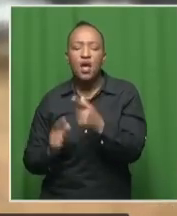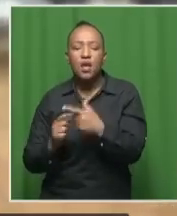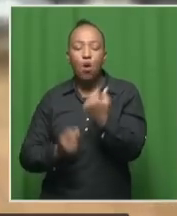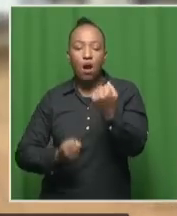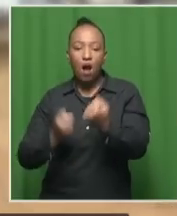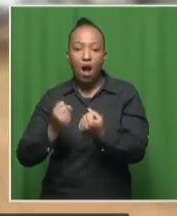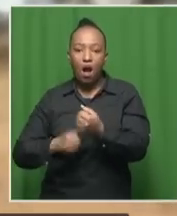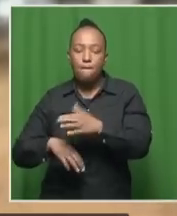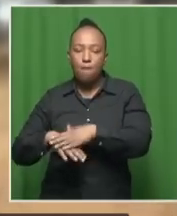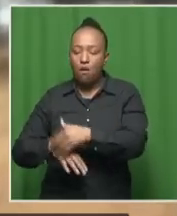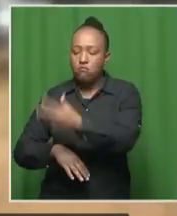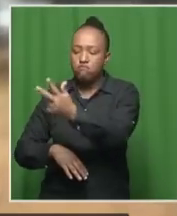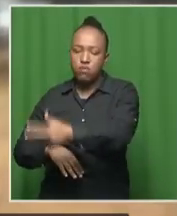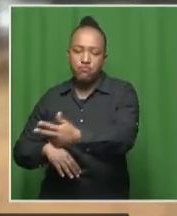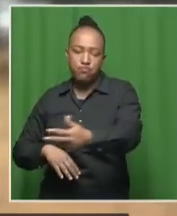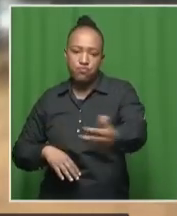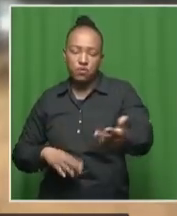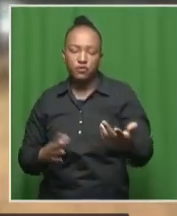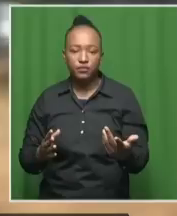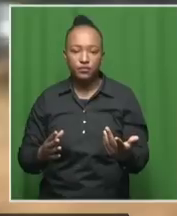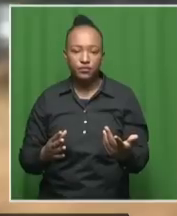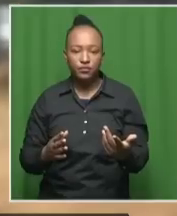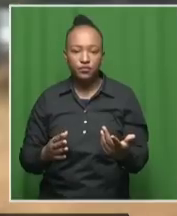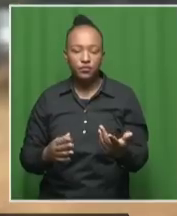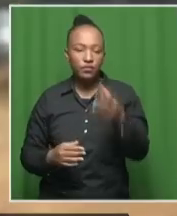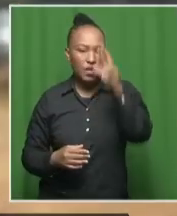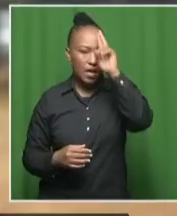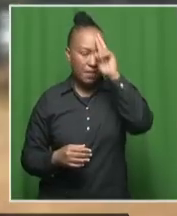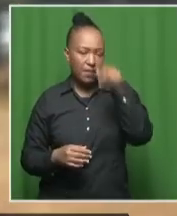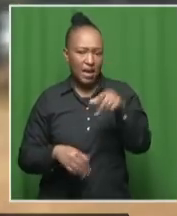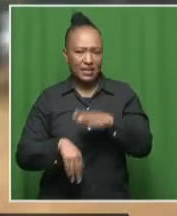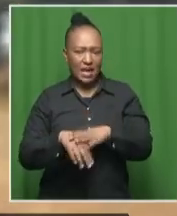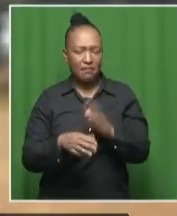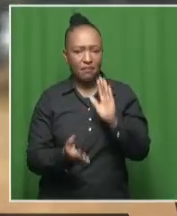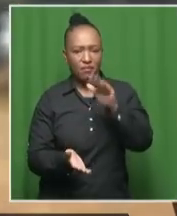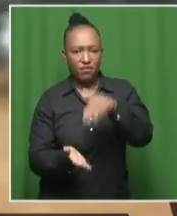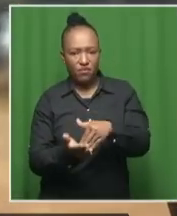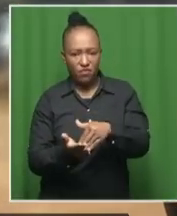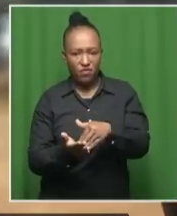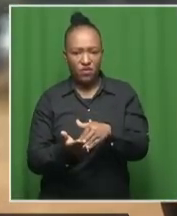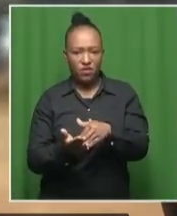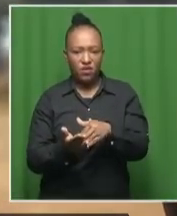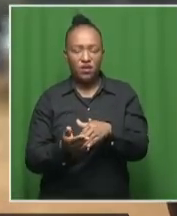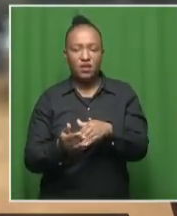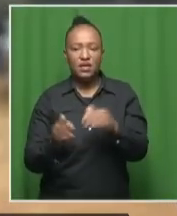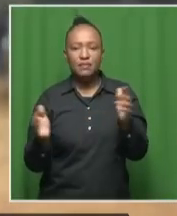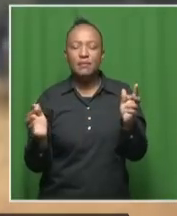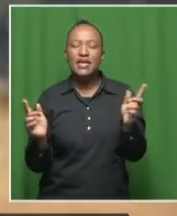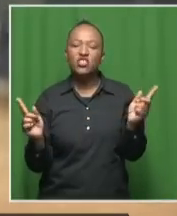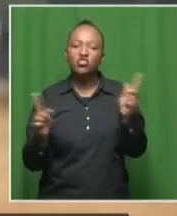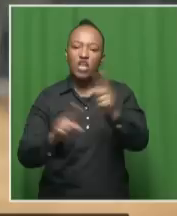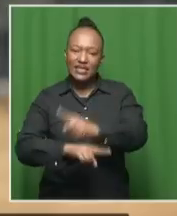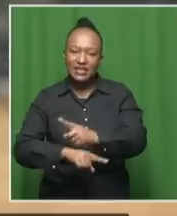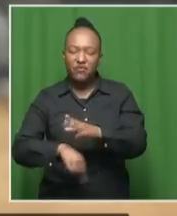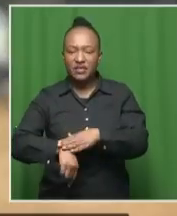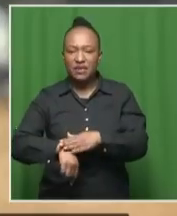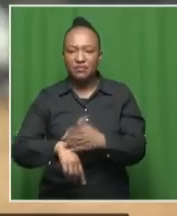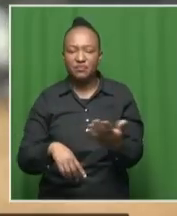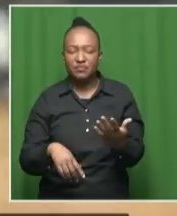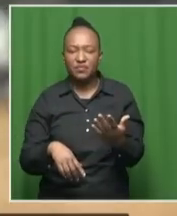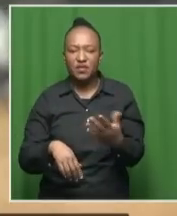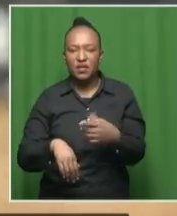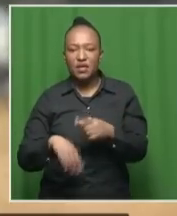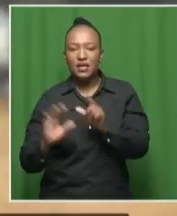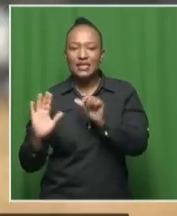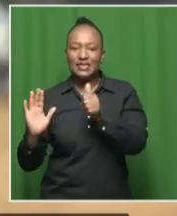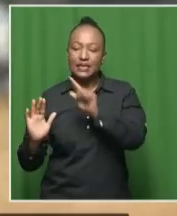started coming in. No, we were to remember, by the time when you're coming in, that is a change of the shift, because the shift, they go